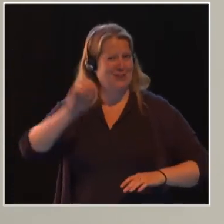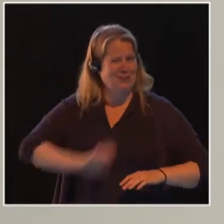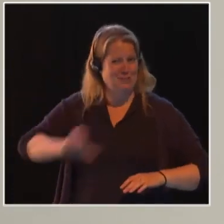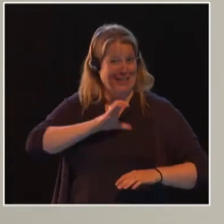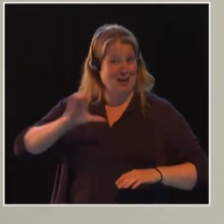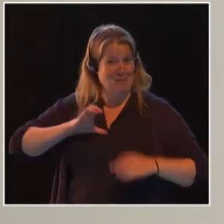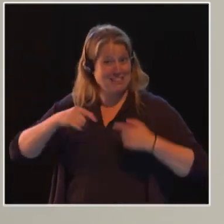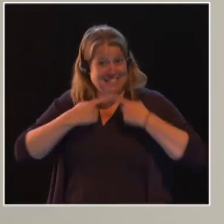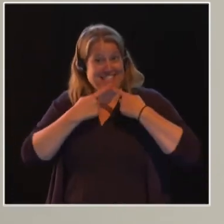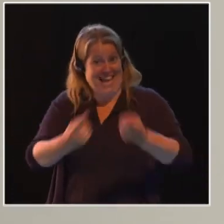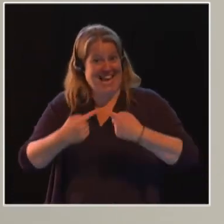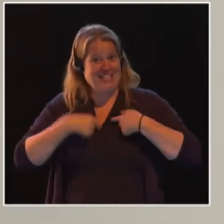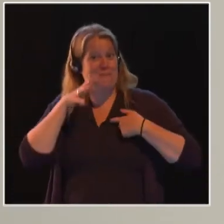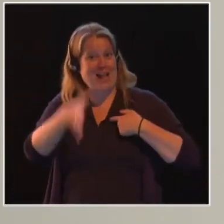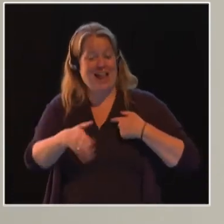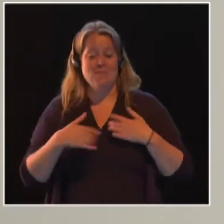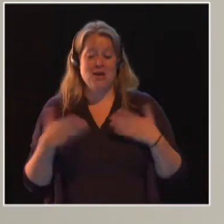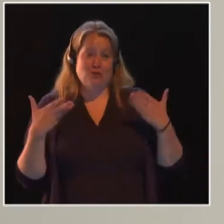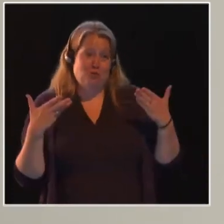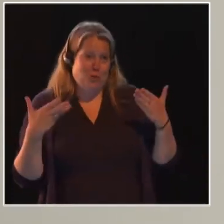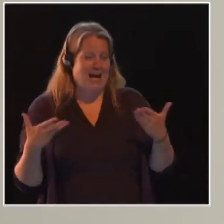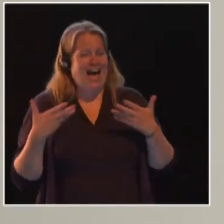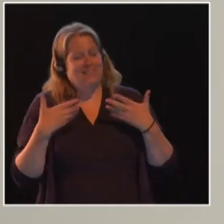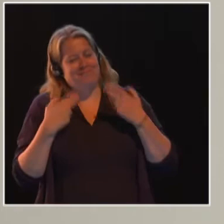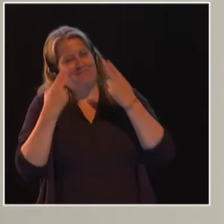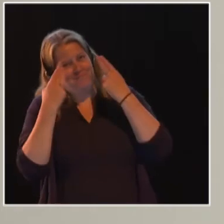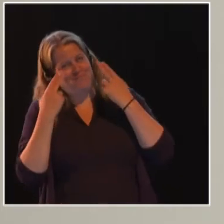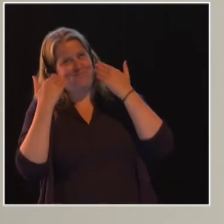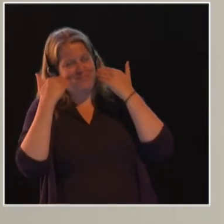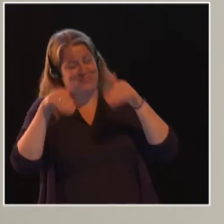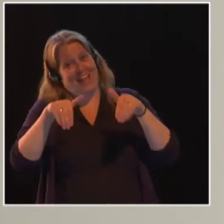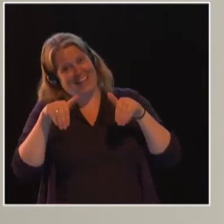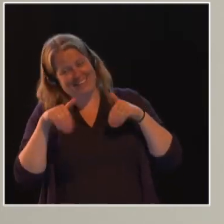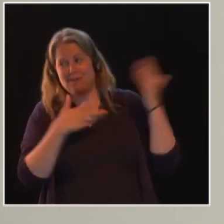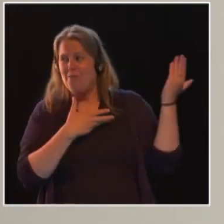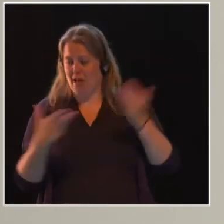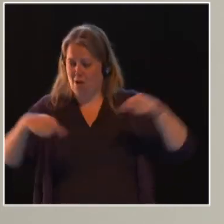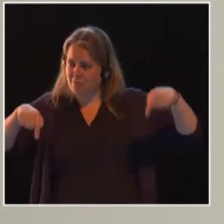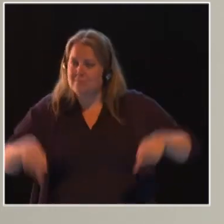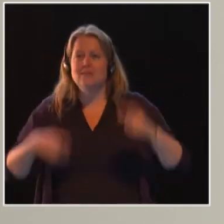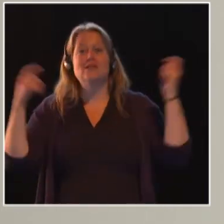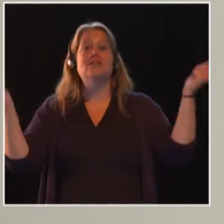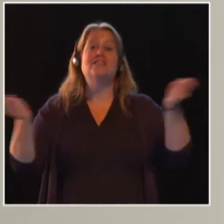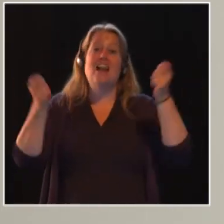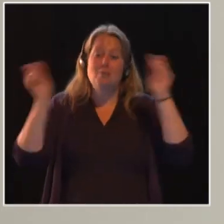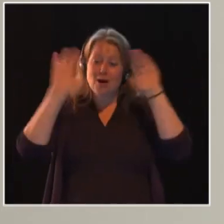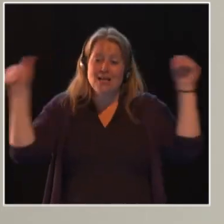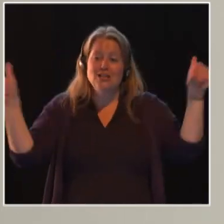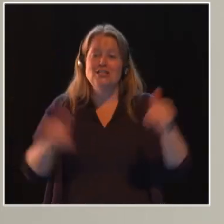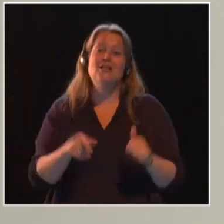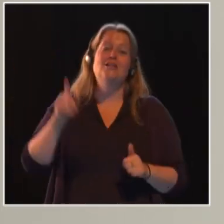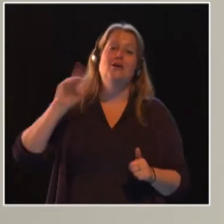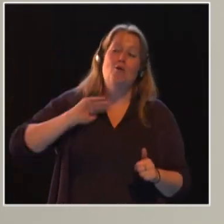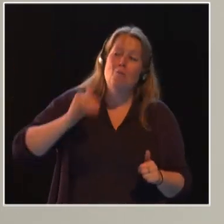So today, I'm truly honored and humbled to welcome you to the celebration of women and girls in